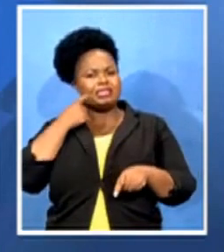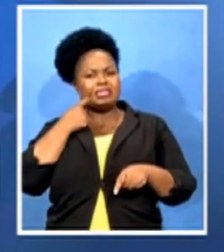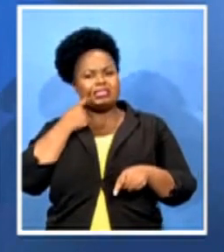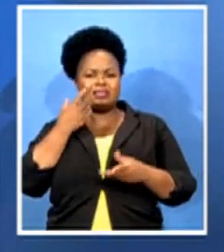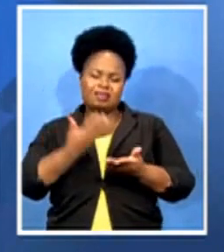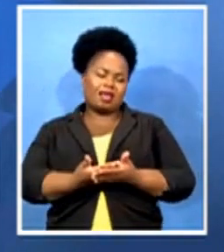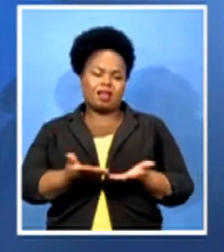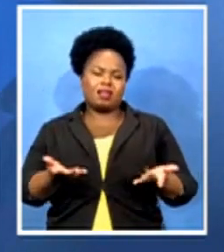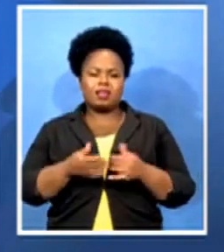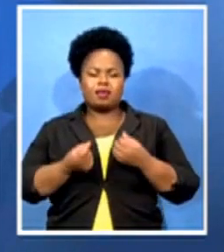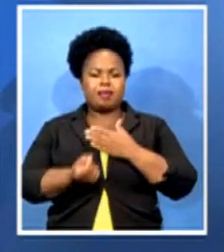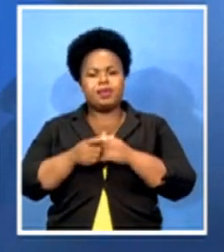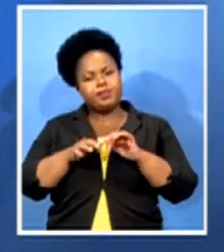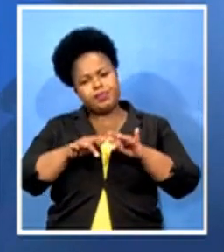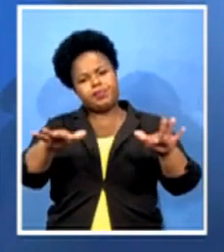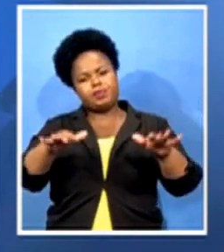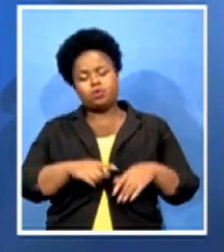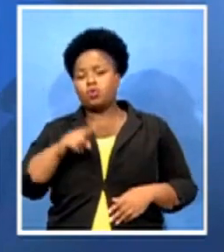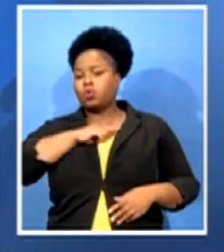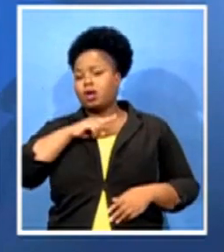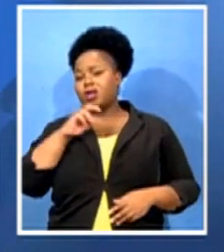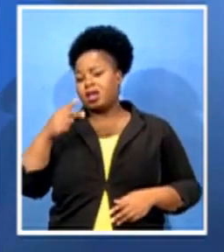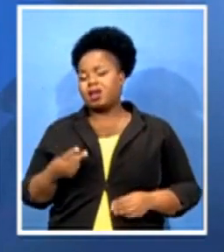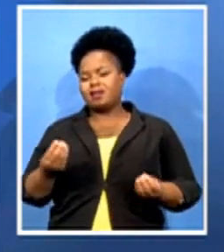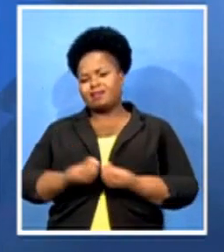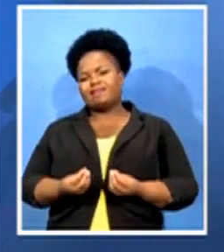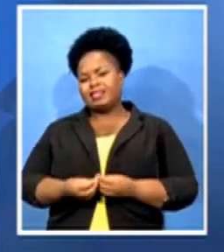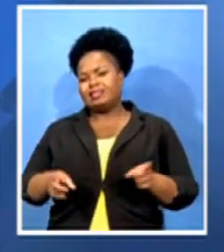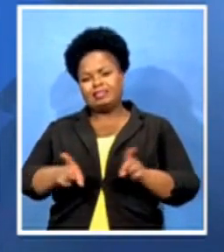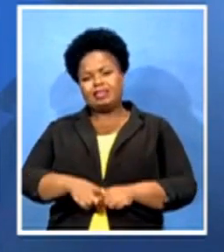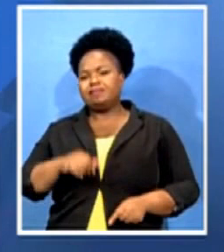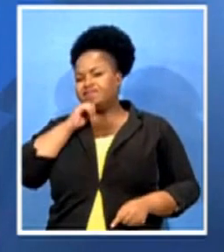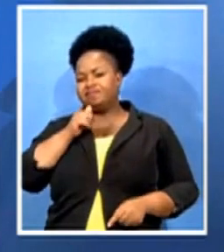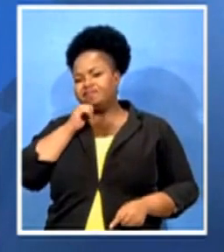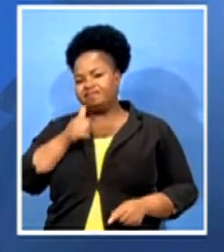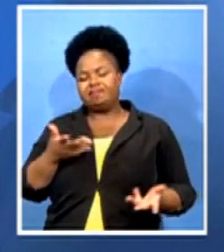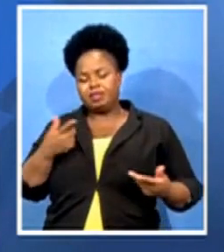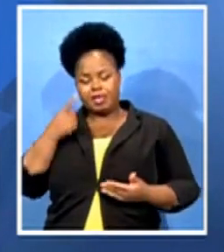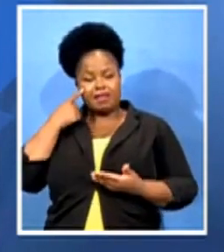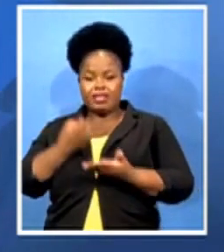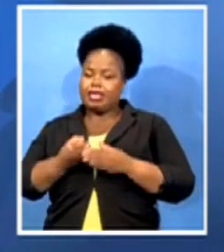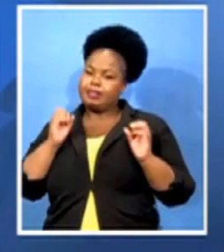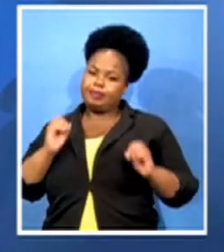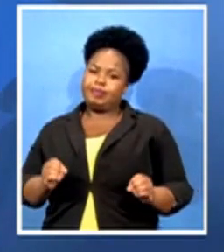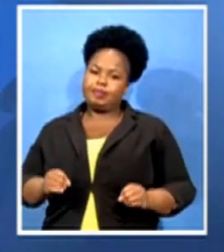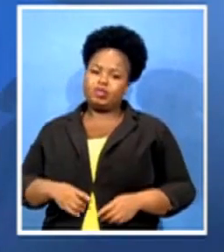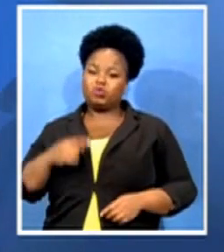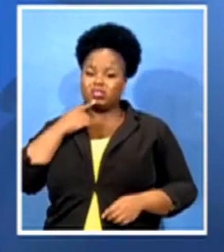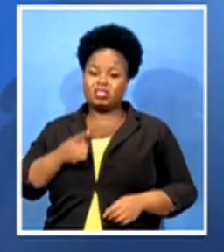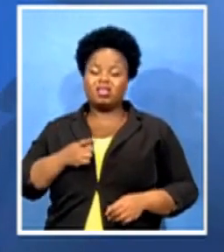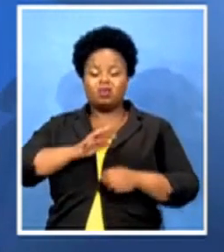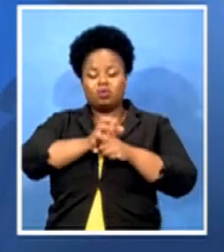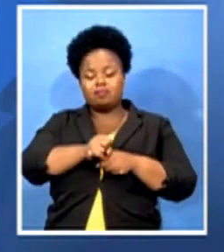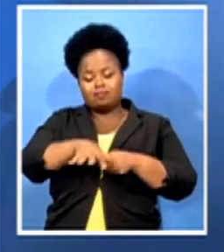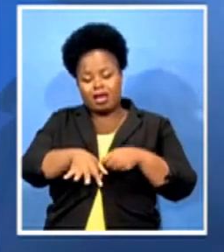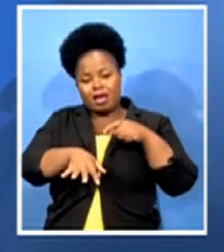made me to be, even if I do not have the evidence, you can say this variant has been detected on patients so and